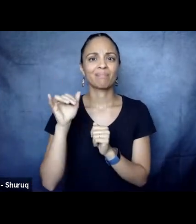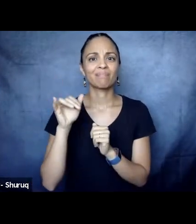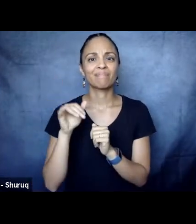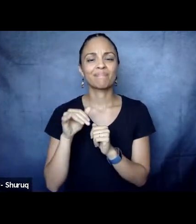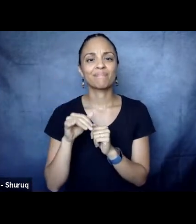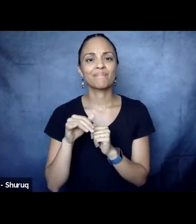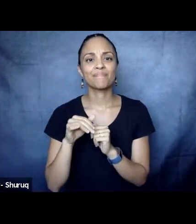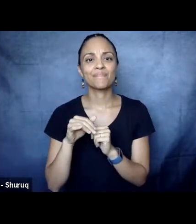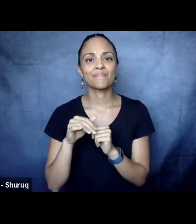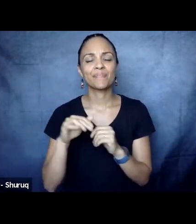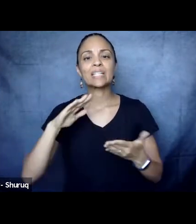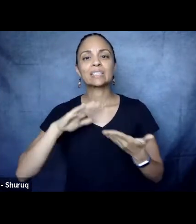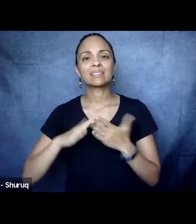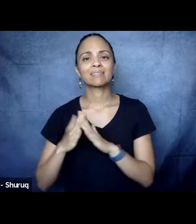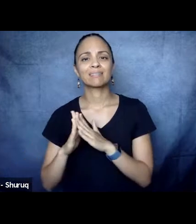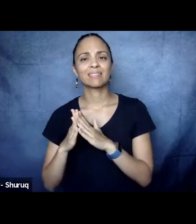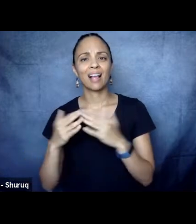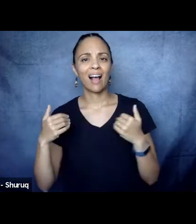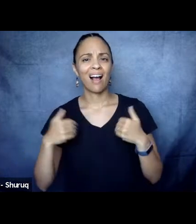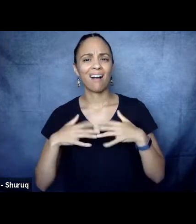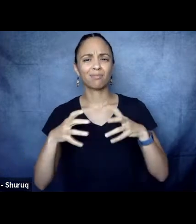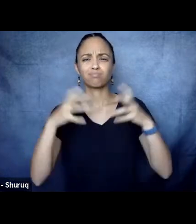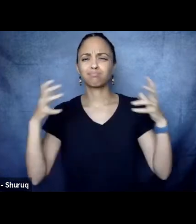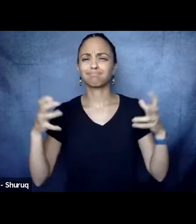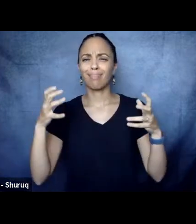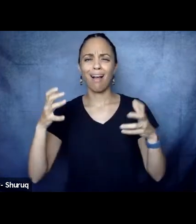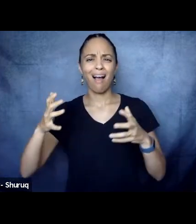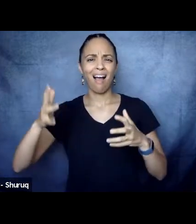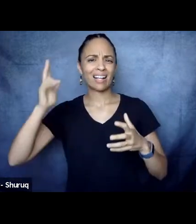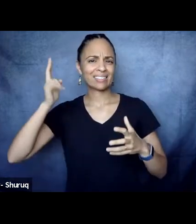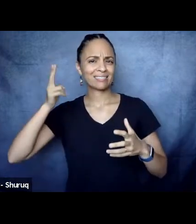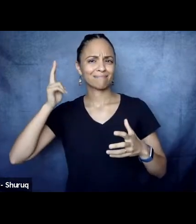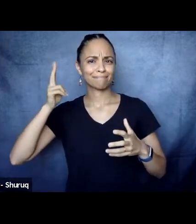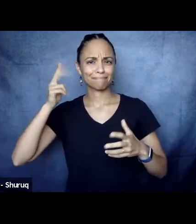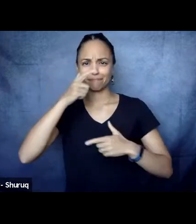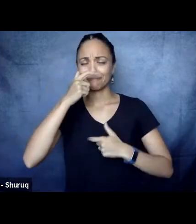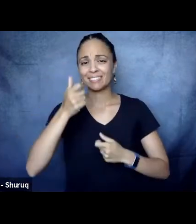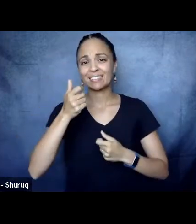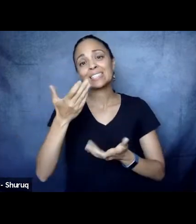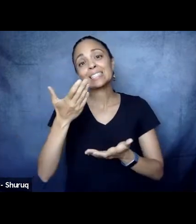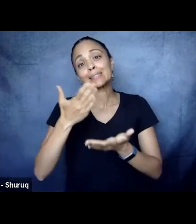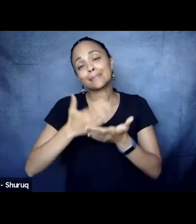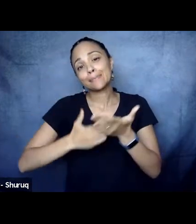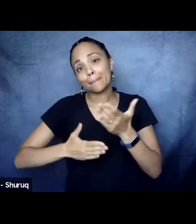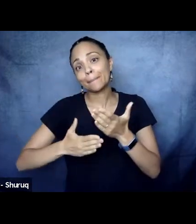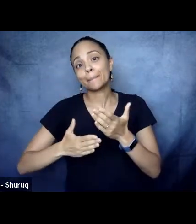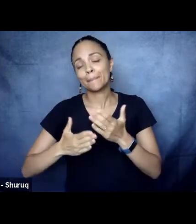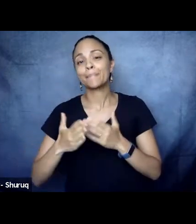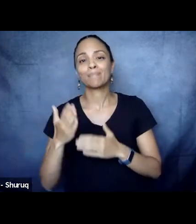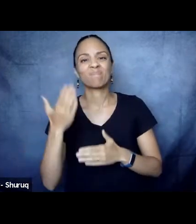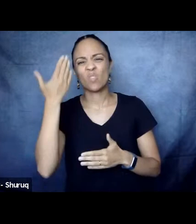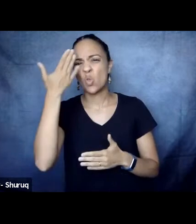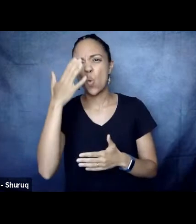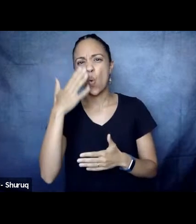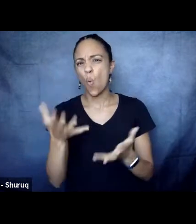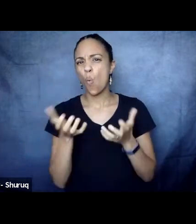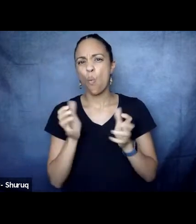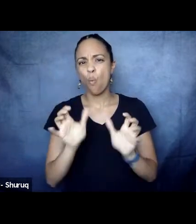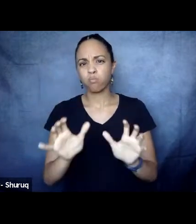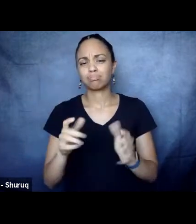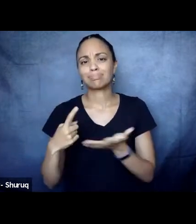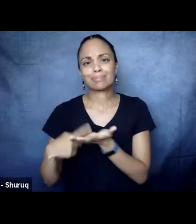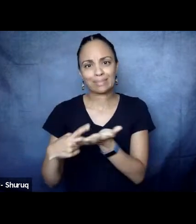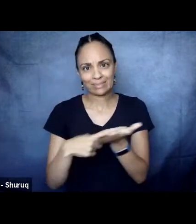some of it they do not want to discuss. They like to, they tend to put horrific, traumatic,